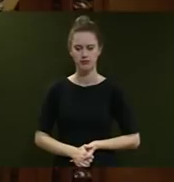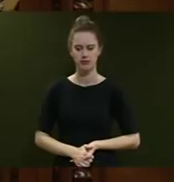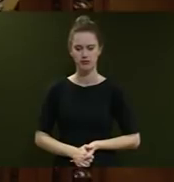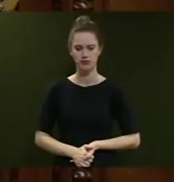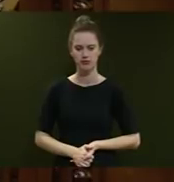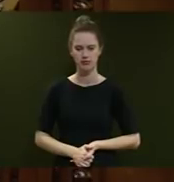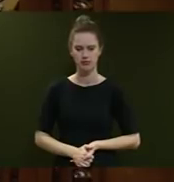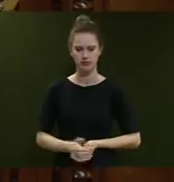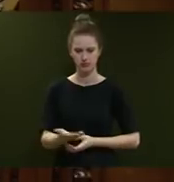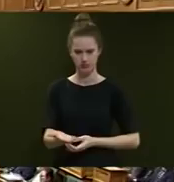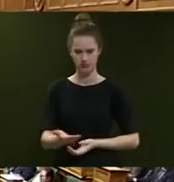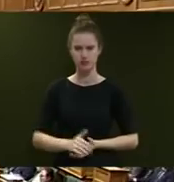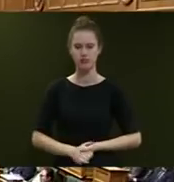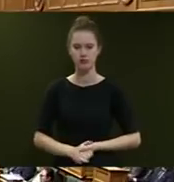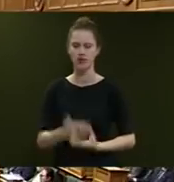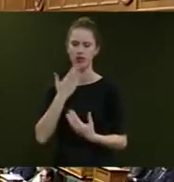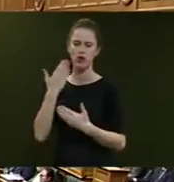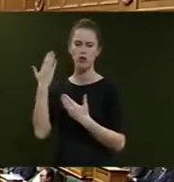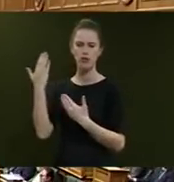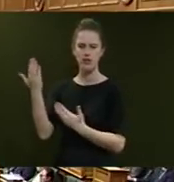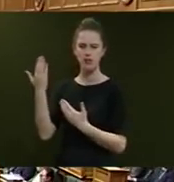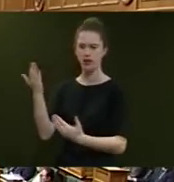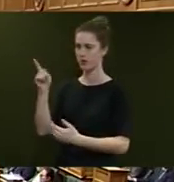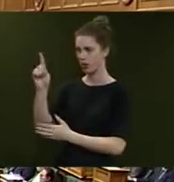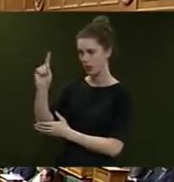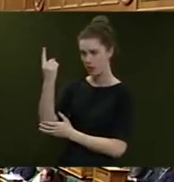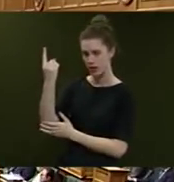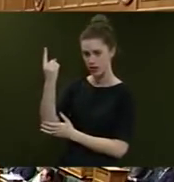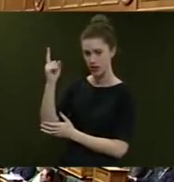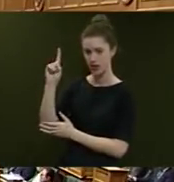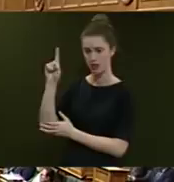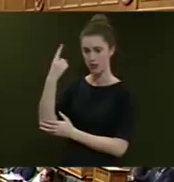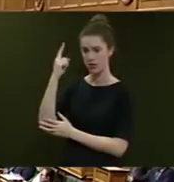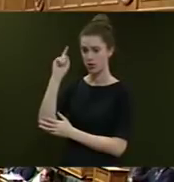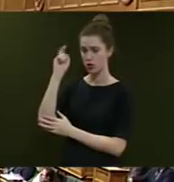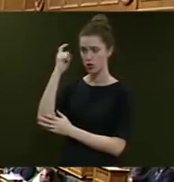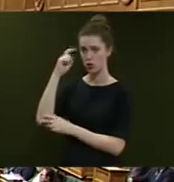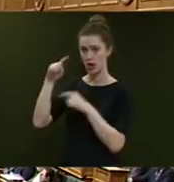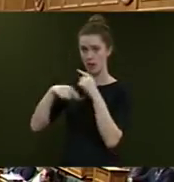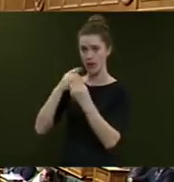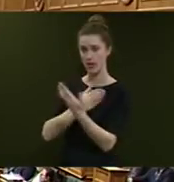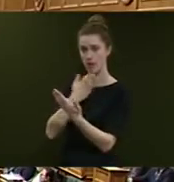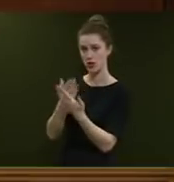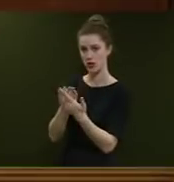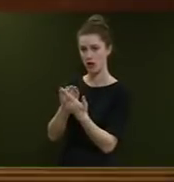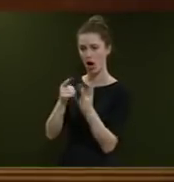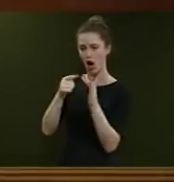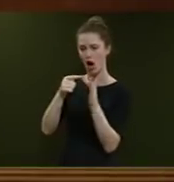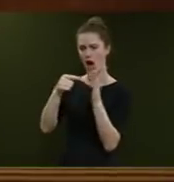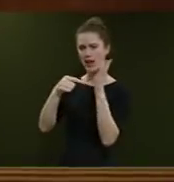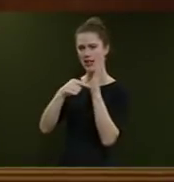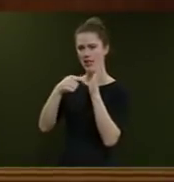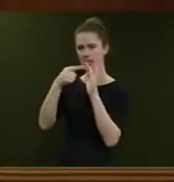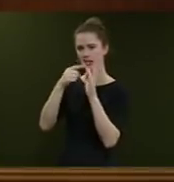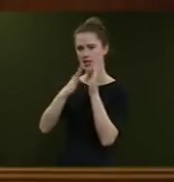Simeon Brown. Thank you, Mr Speaker. To the Minister, is the Minister concerned about the submission of ITINs who have said